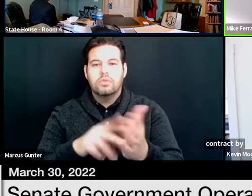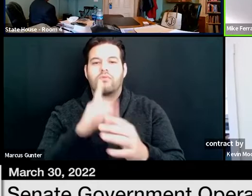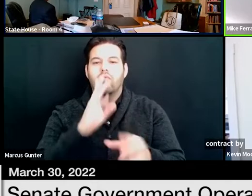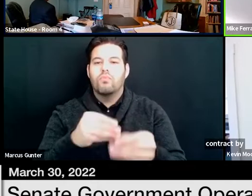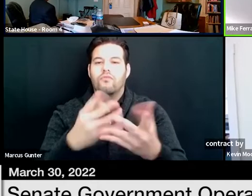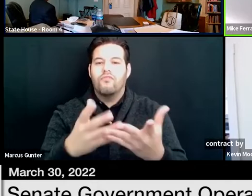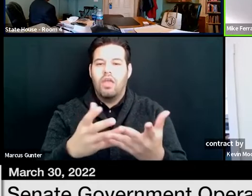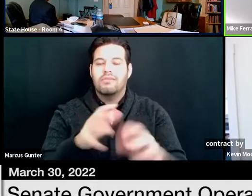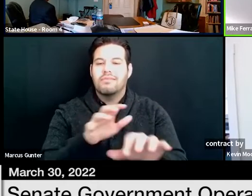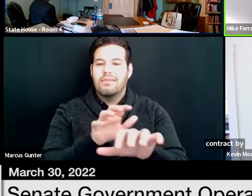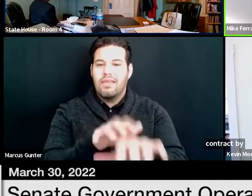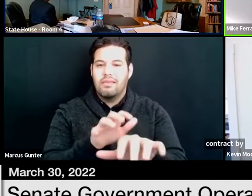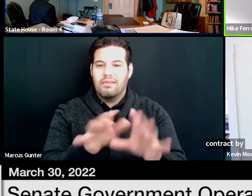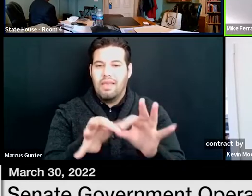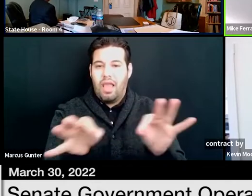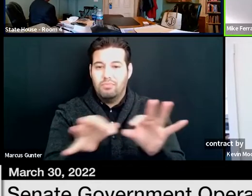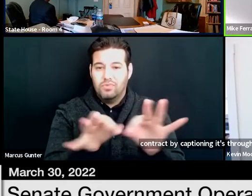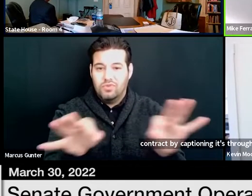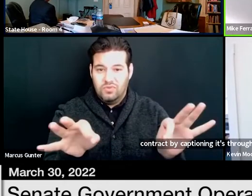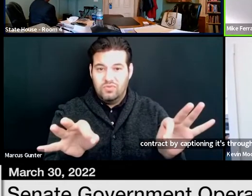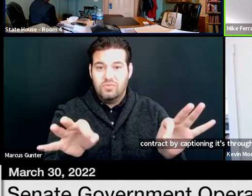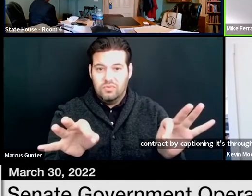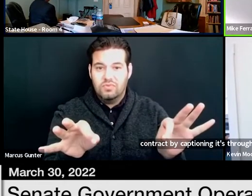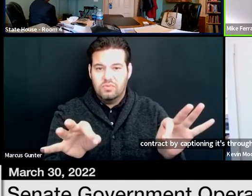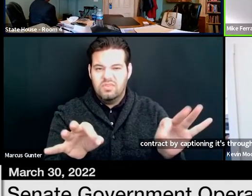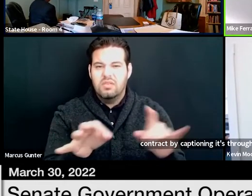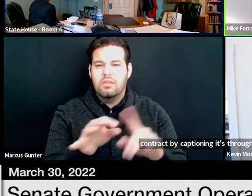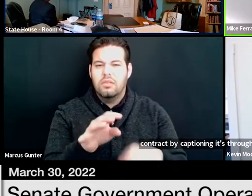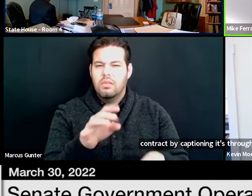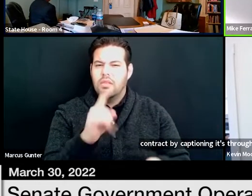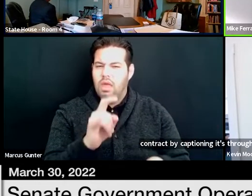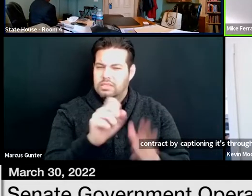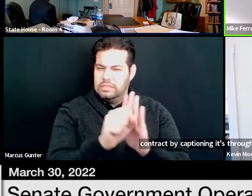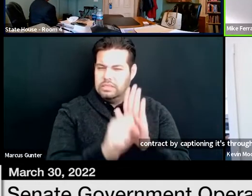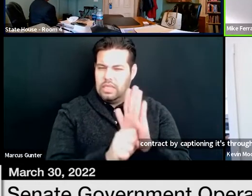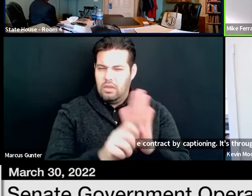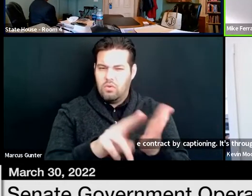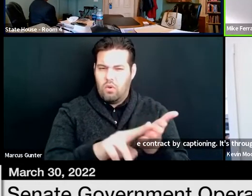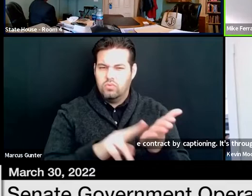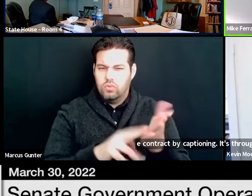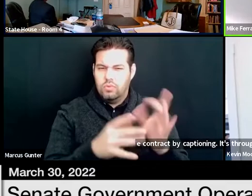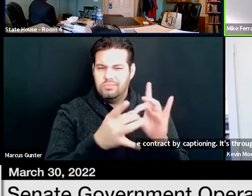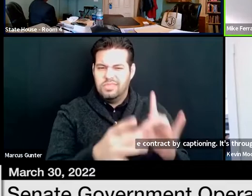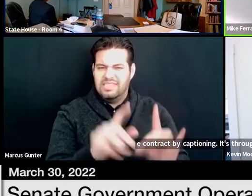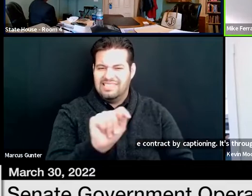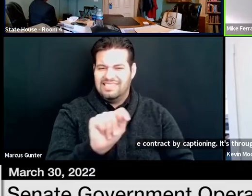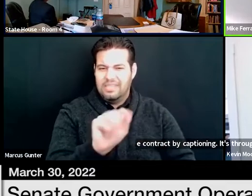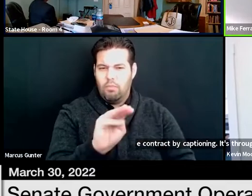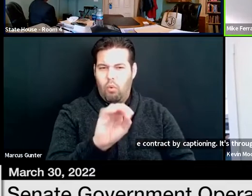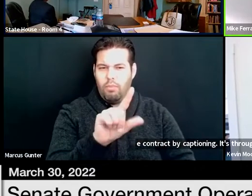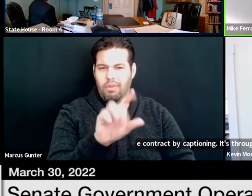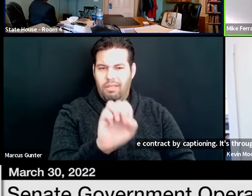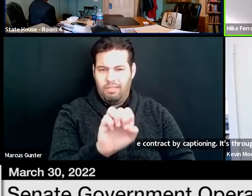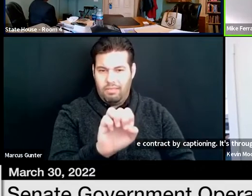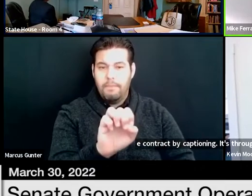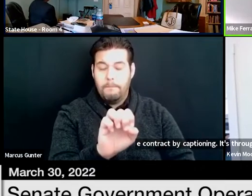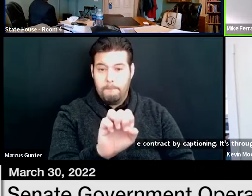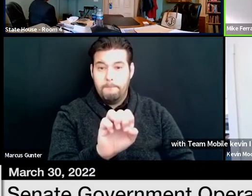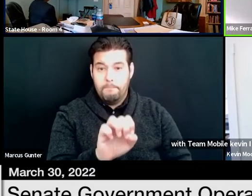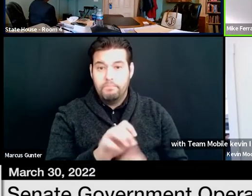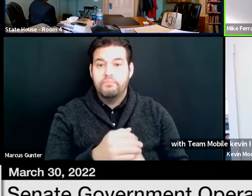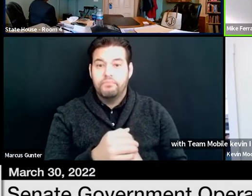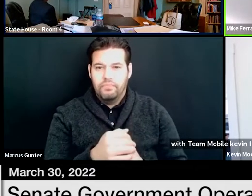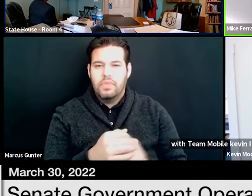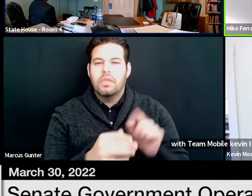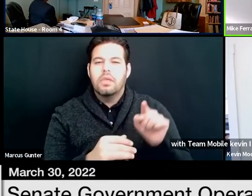contract with T-Mobile, Kevin, I believe, and it's with